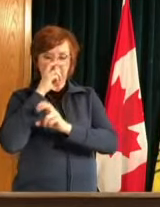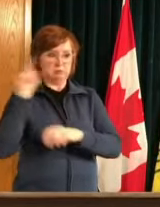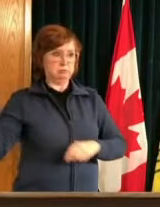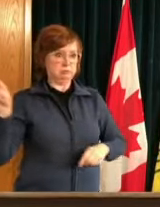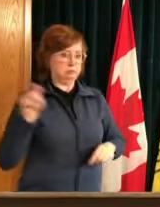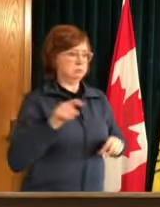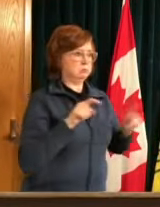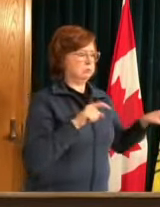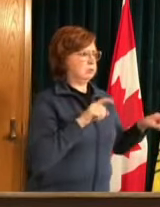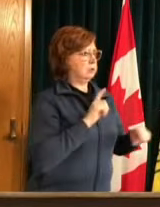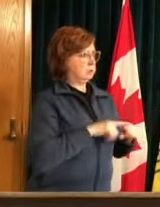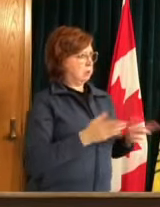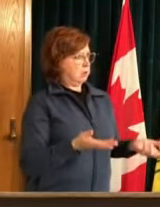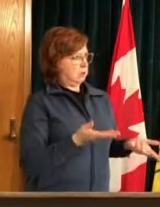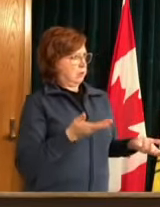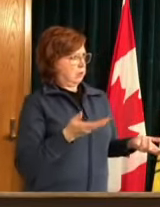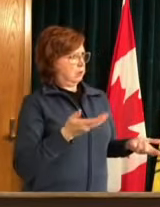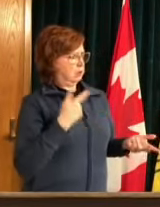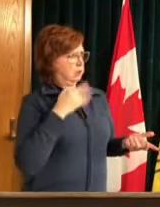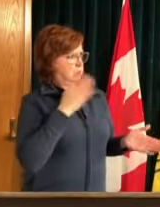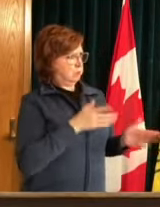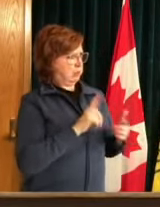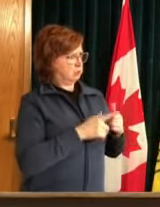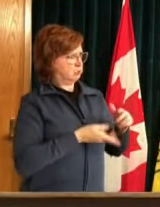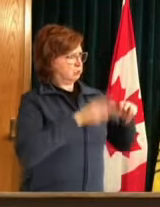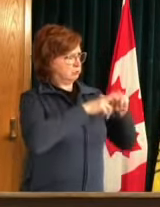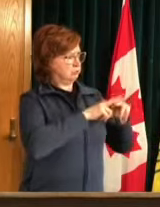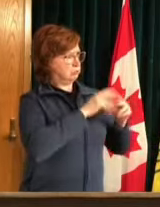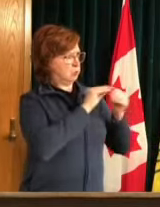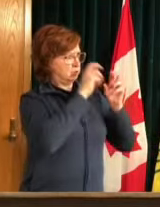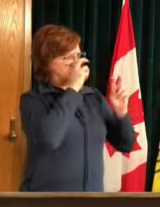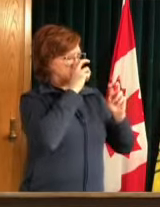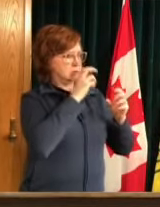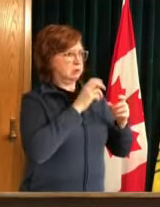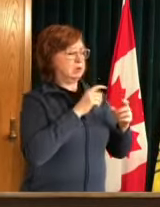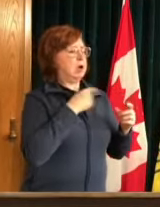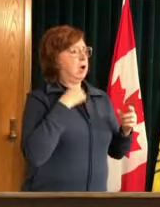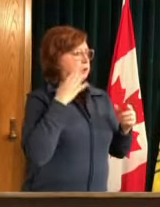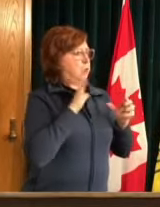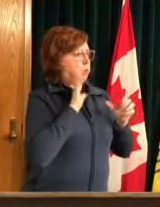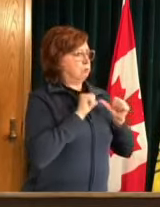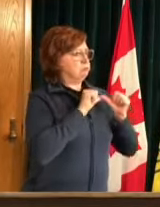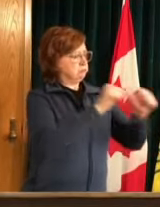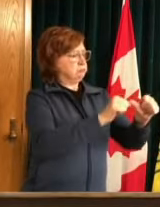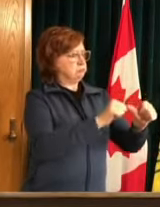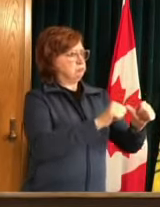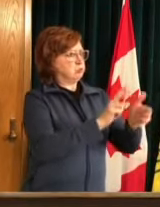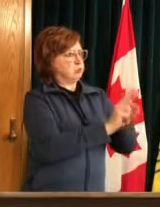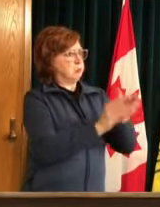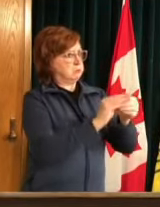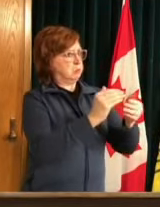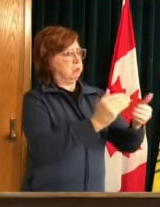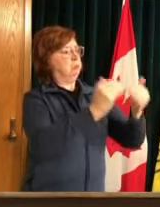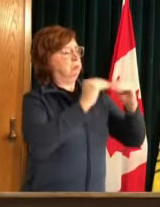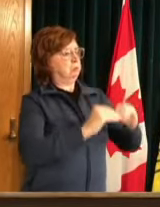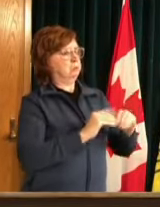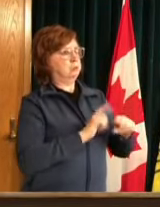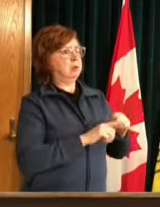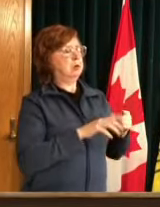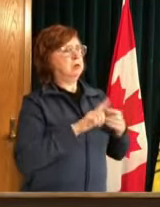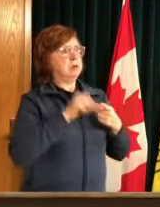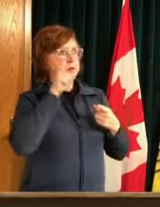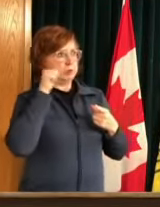them but i think we've seen ontario bc alberta take and even manitoba yesterday take uh more drastic um